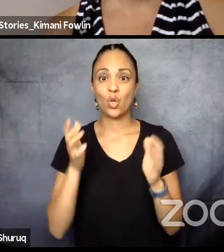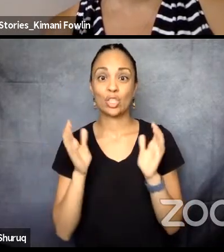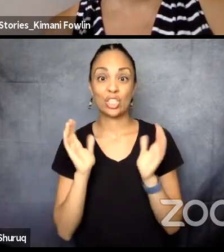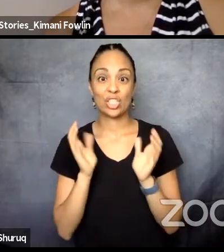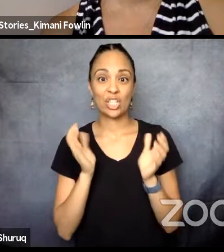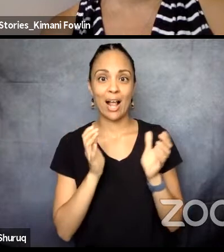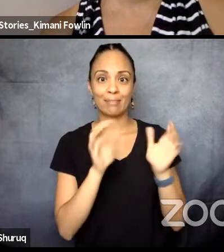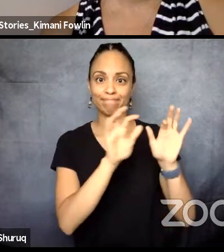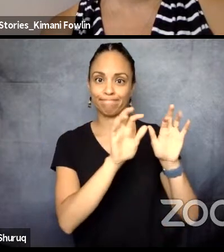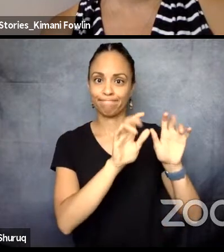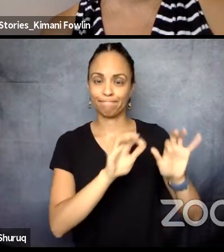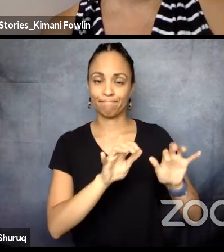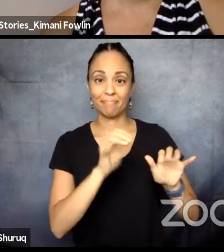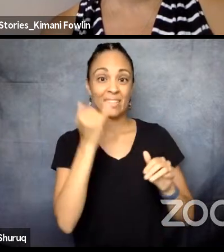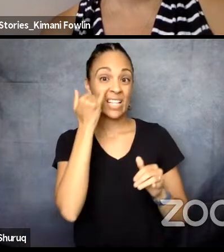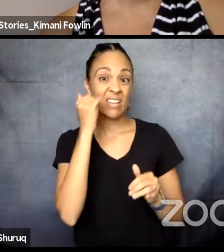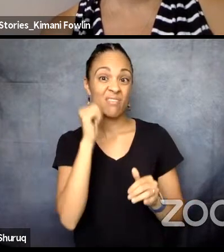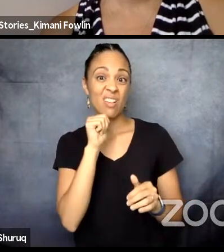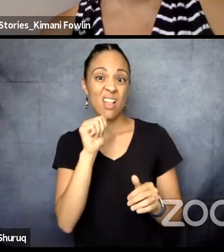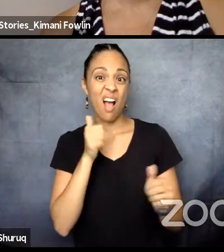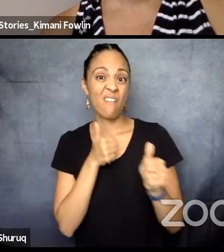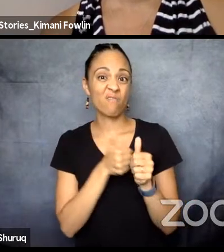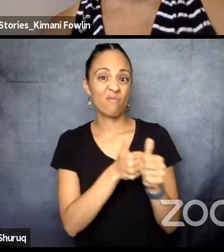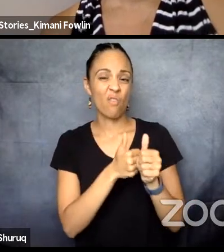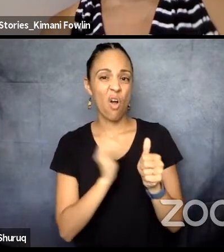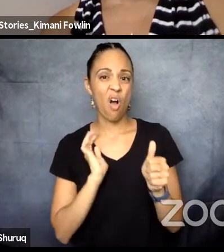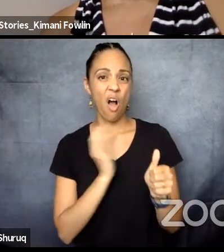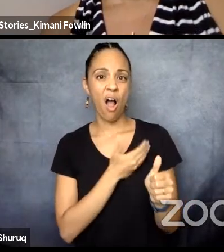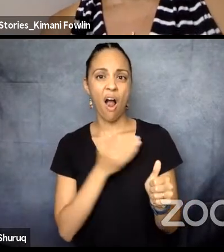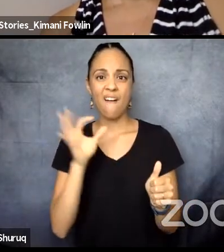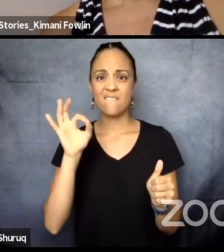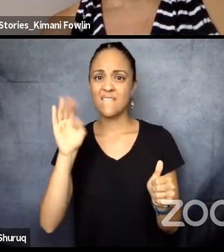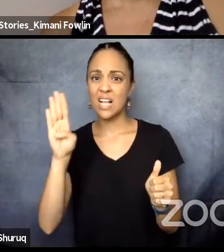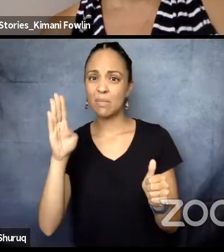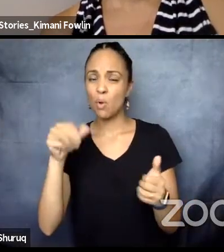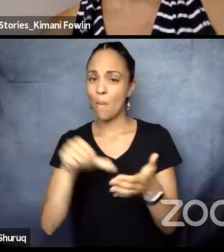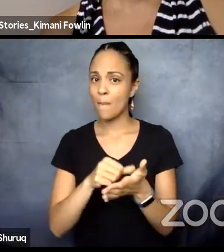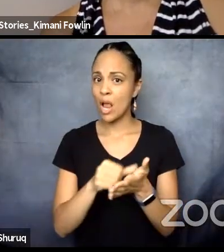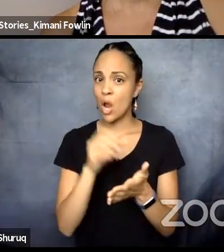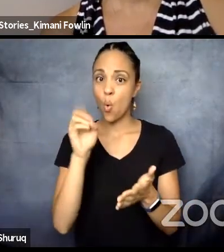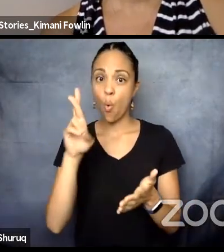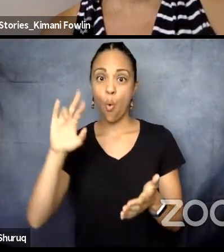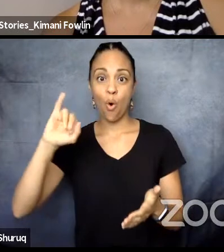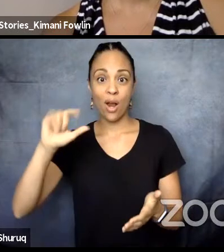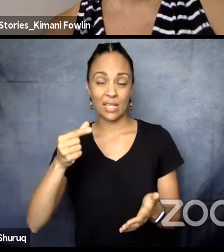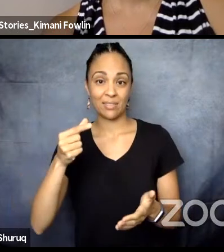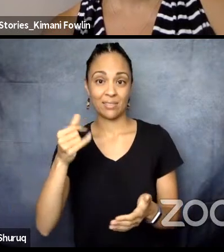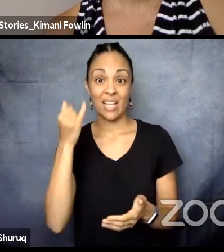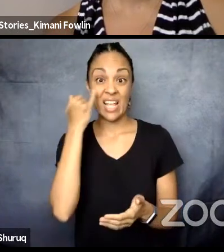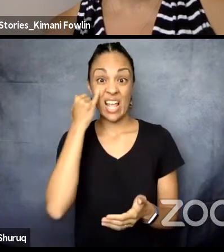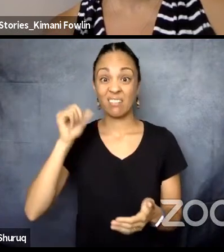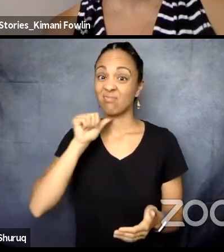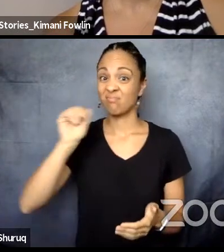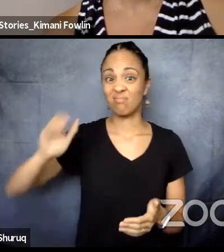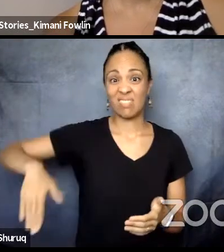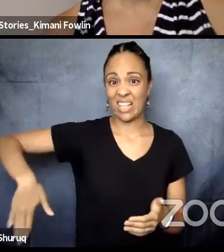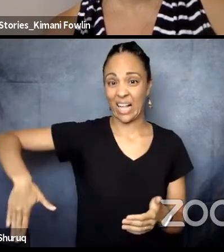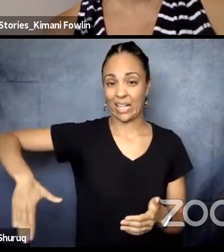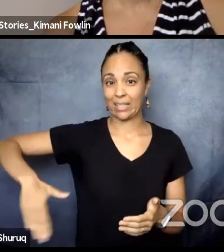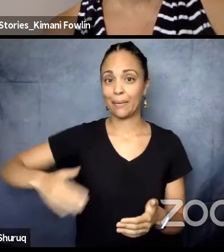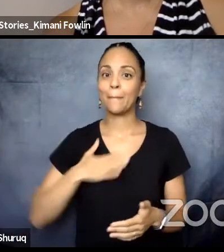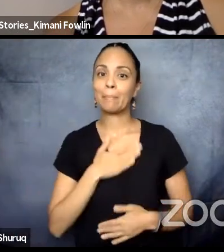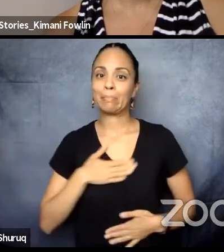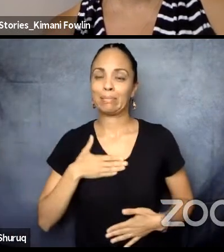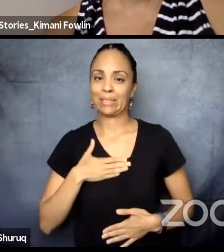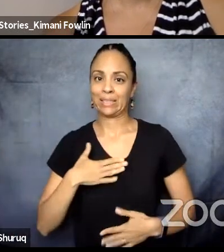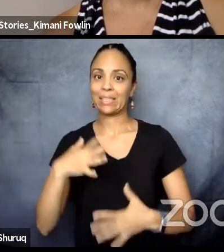sure if you're not already, follow our Instagram, follow our Facebook page, and if you haven't already, please like this video, leave a comment, like I said before, and subscribe